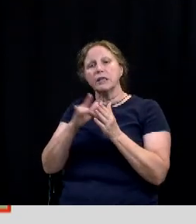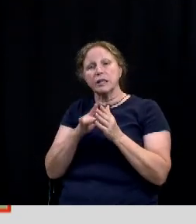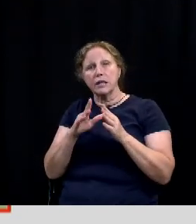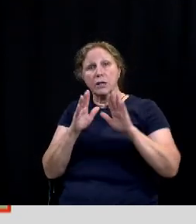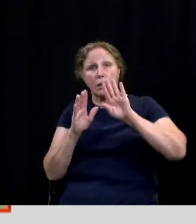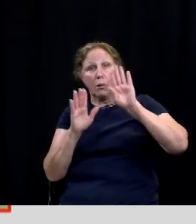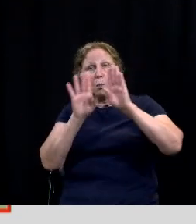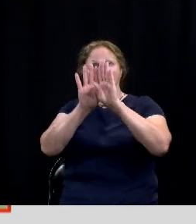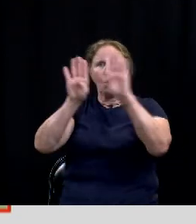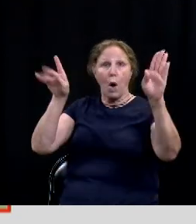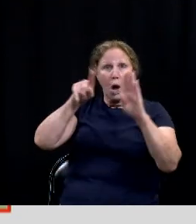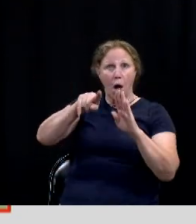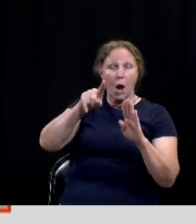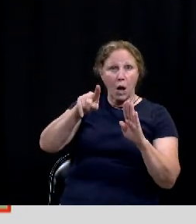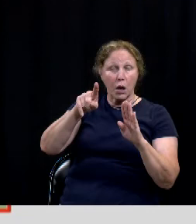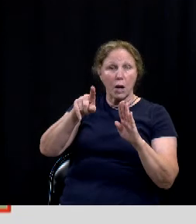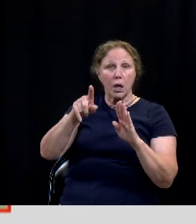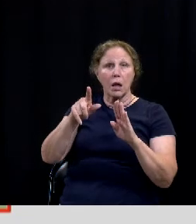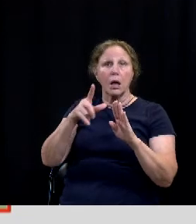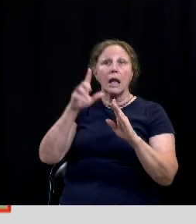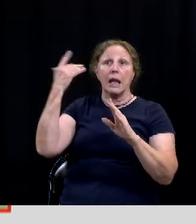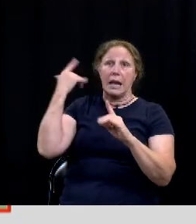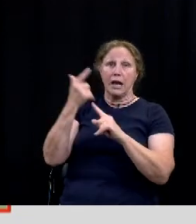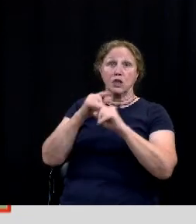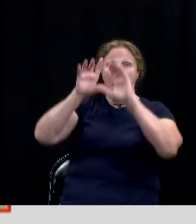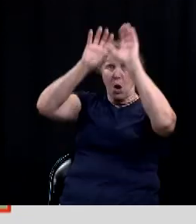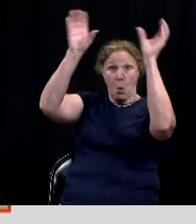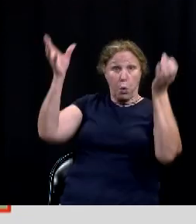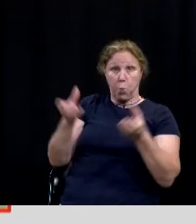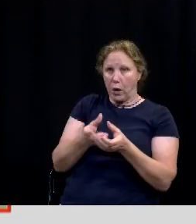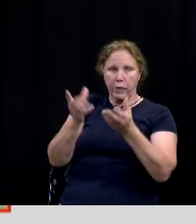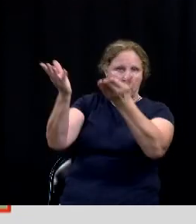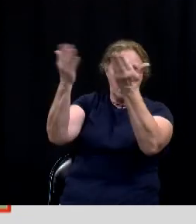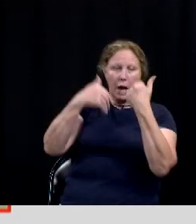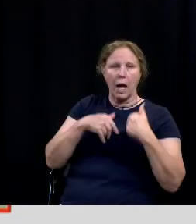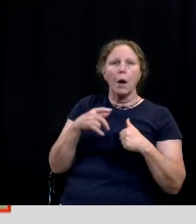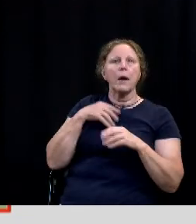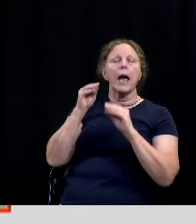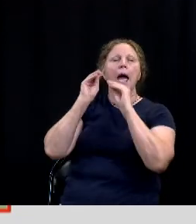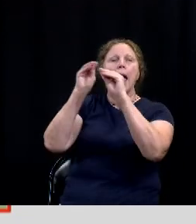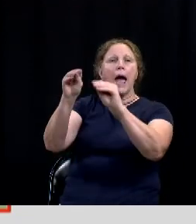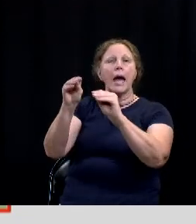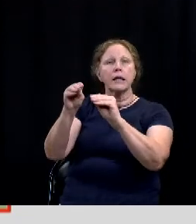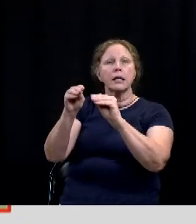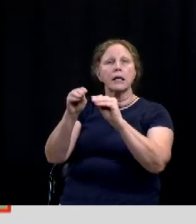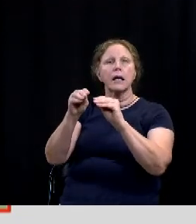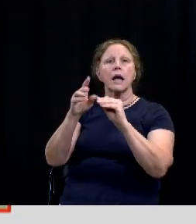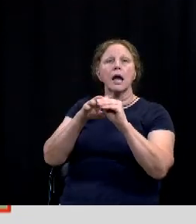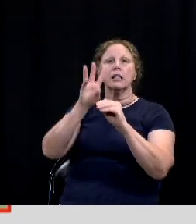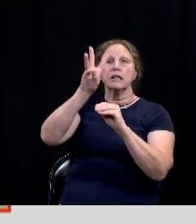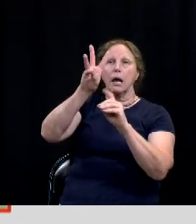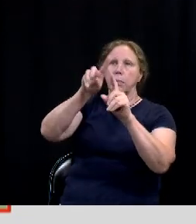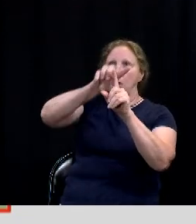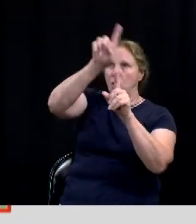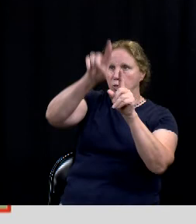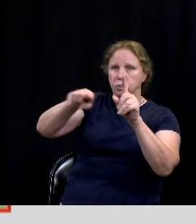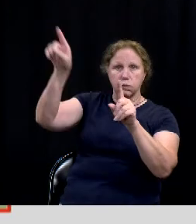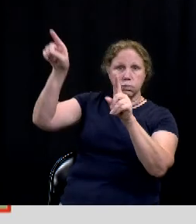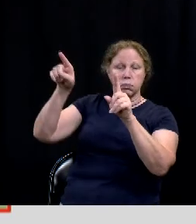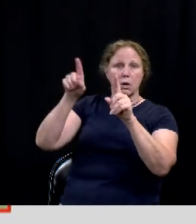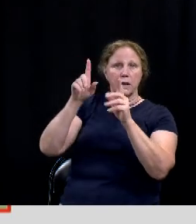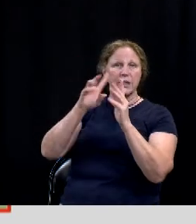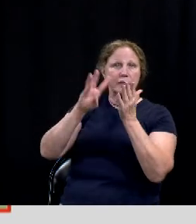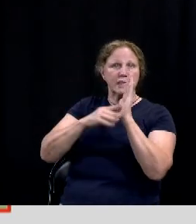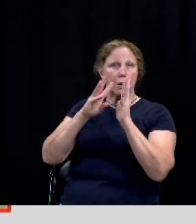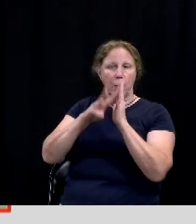where there was a reef last year we've kind of taken that element and leveled it up by adding in a flying w to that wreath so the